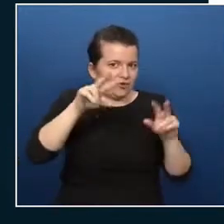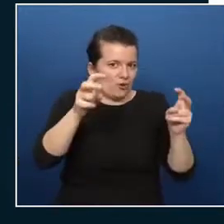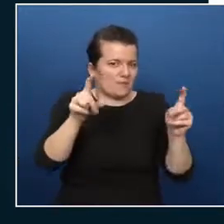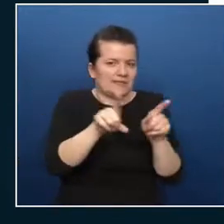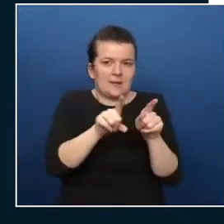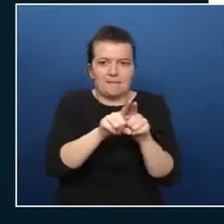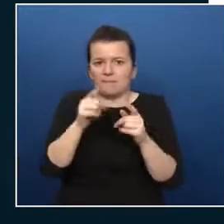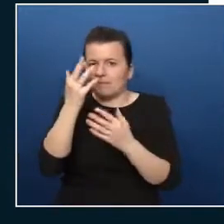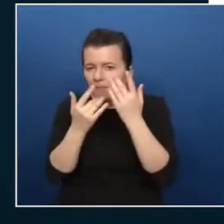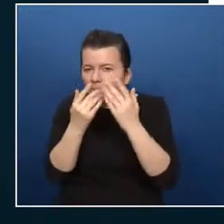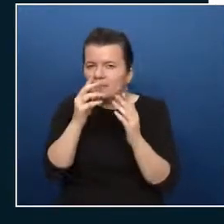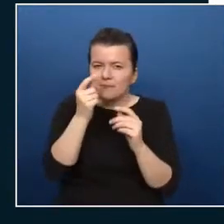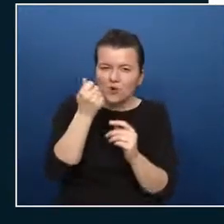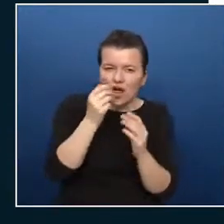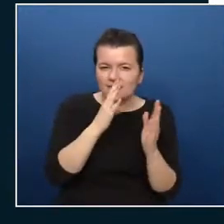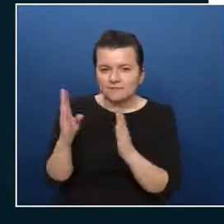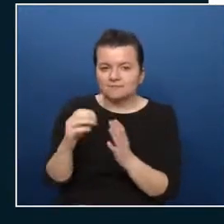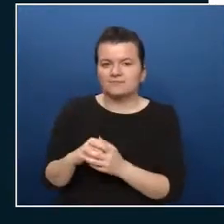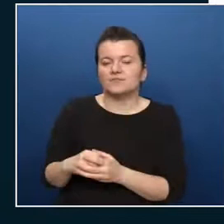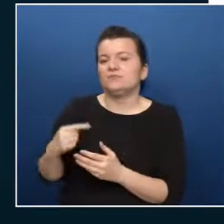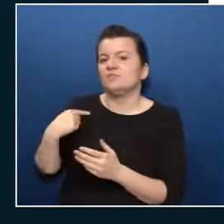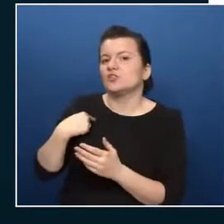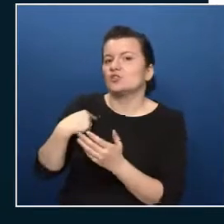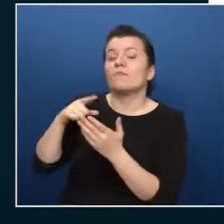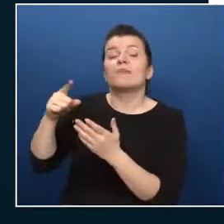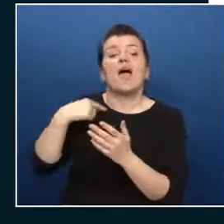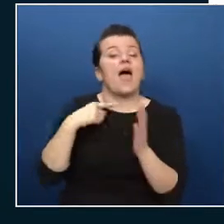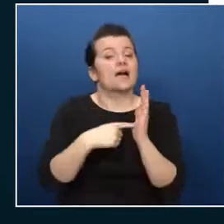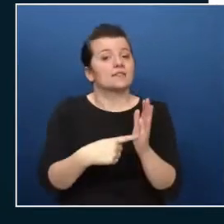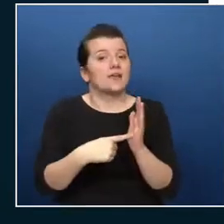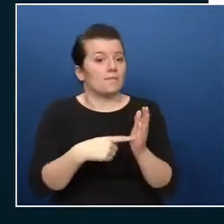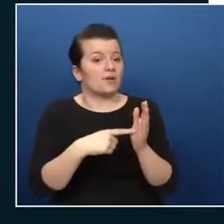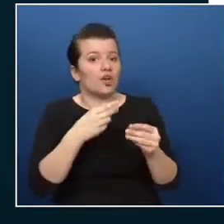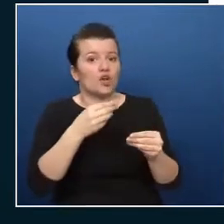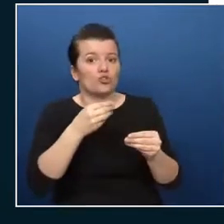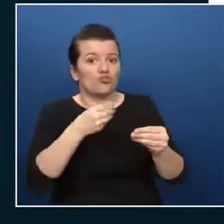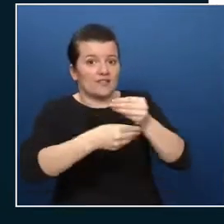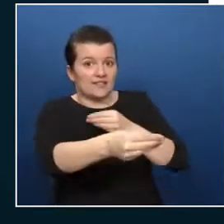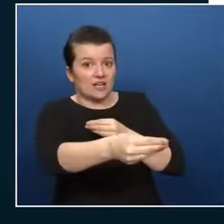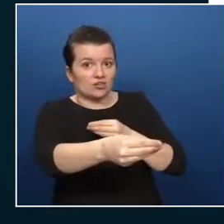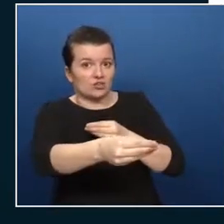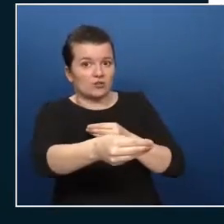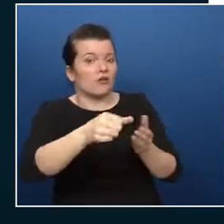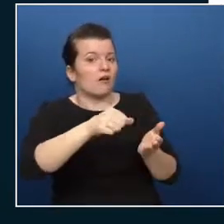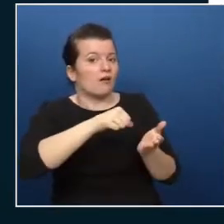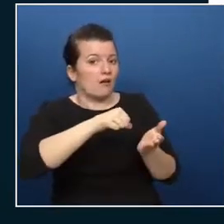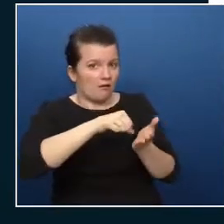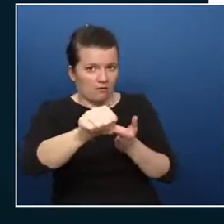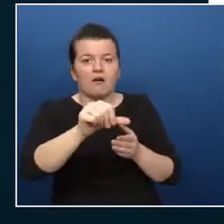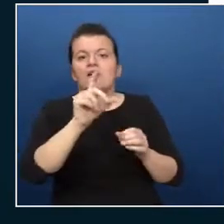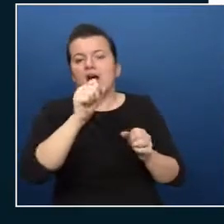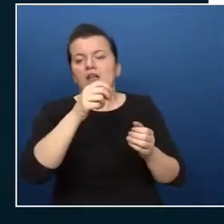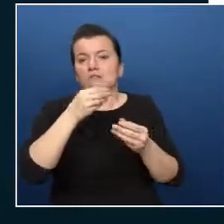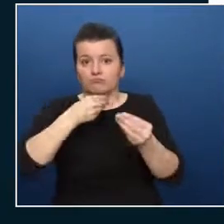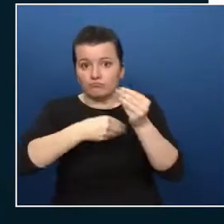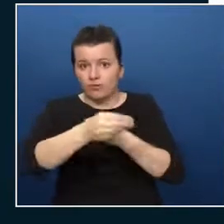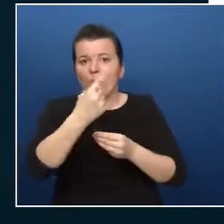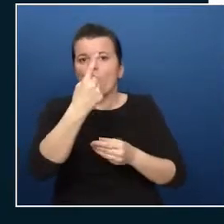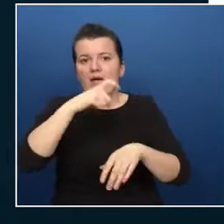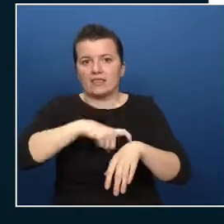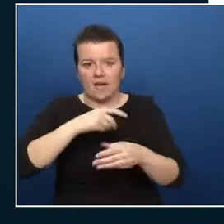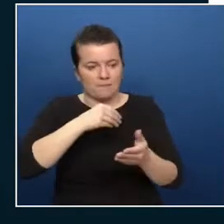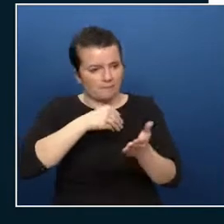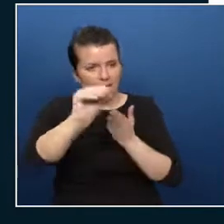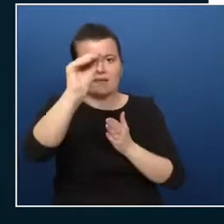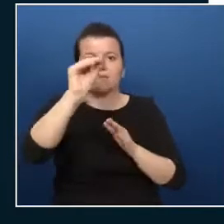models where you only pay for the number of transactions or run time of the application like consuming Azure functions for